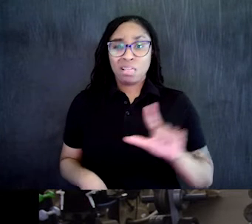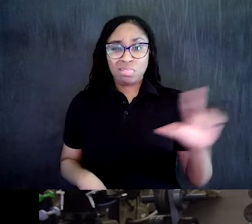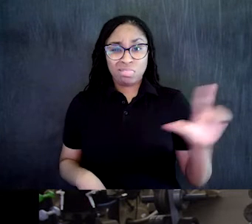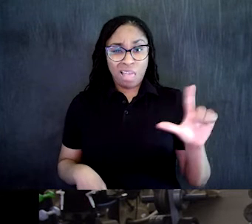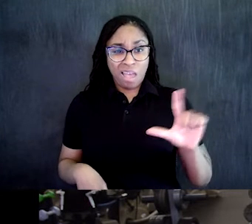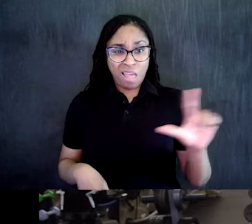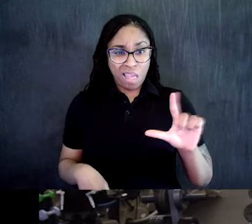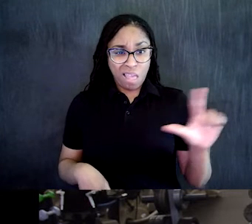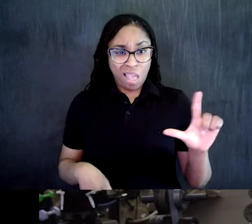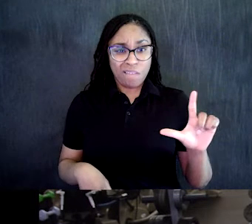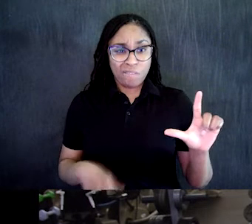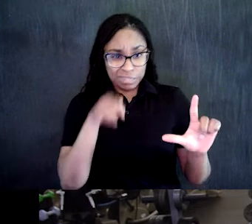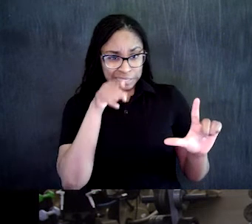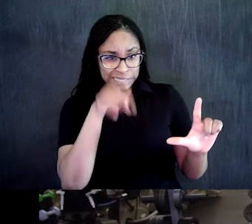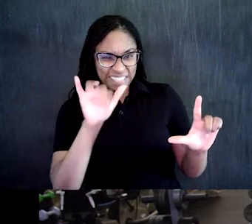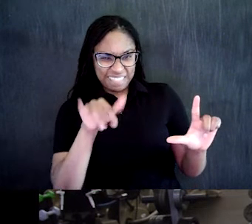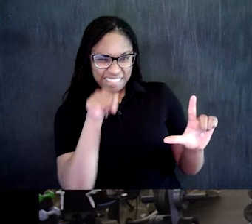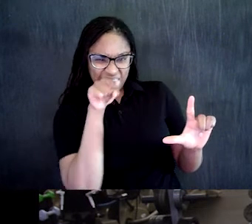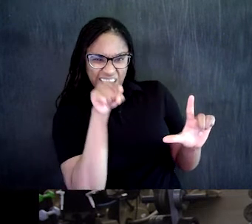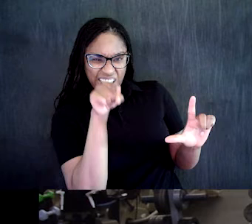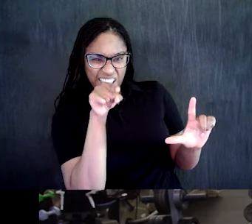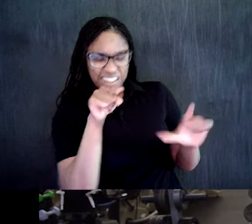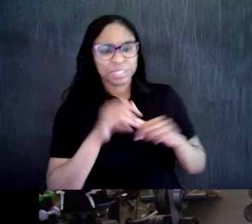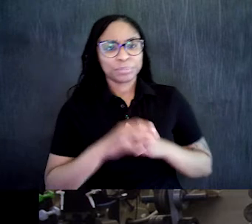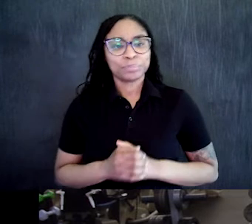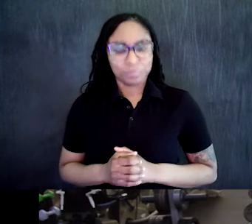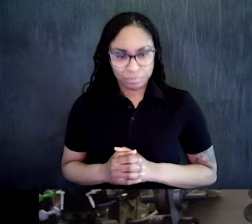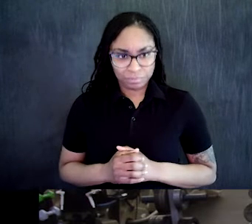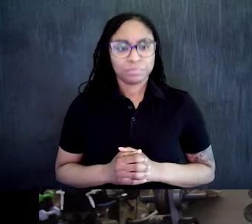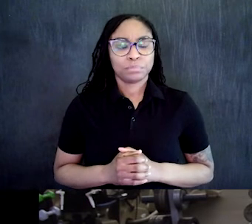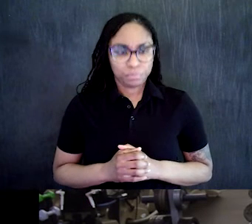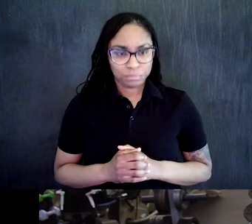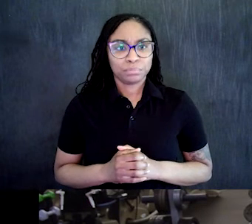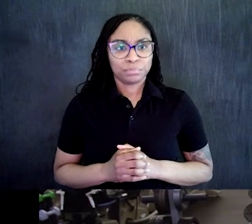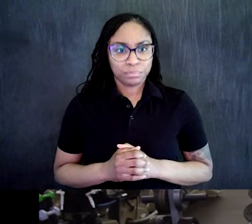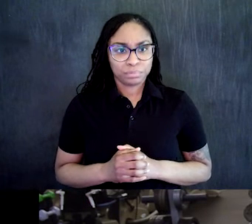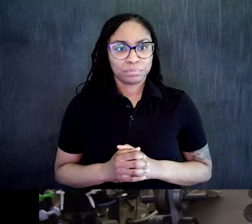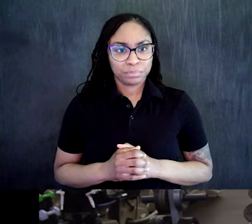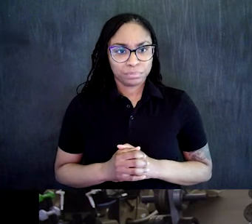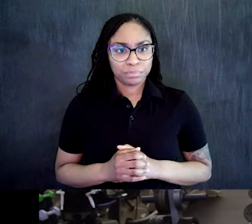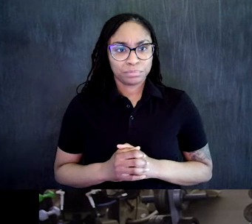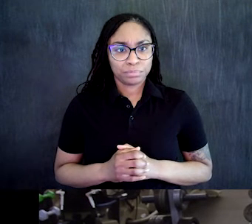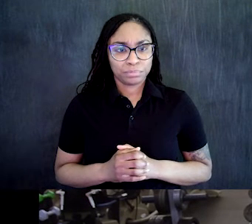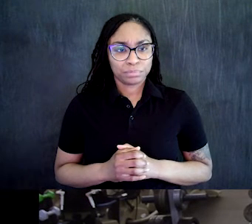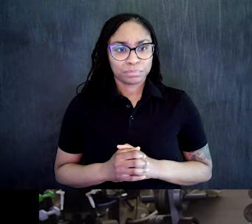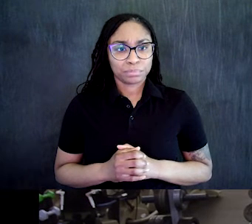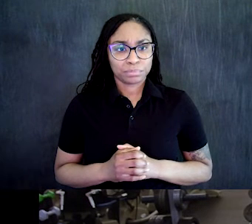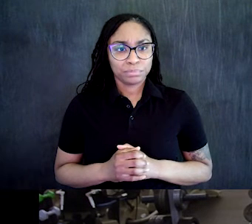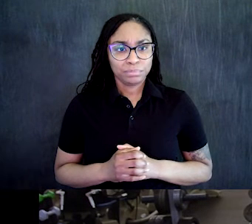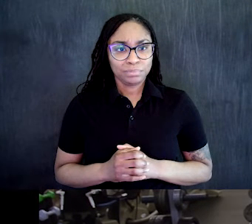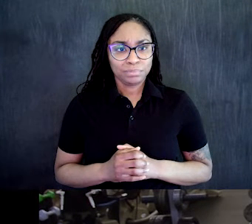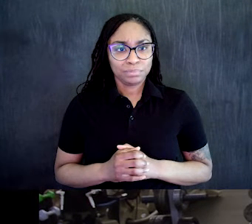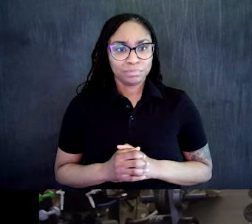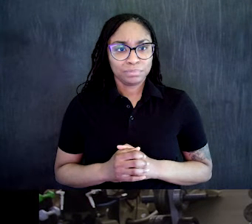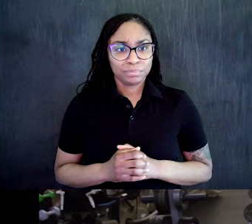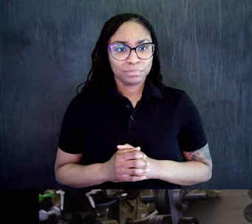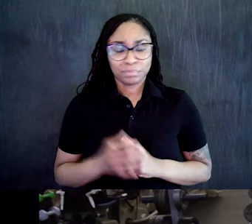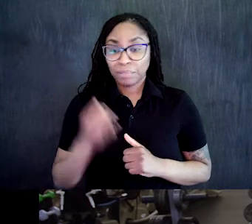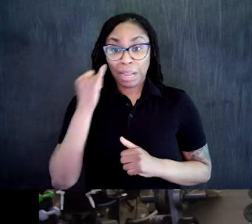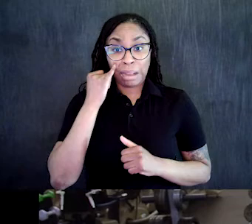body weight and then change how low you go as you're comfortable. Okay. So we're going go for 10. All right. Here we go.